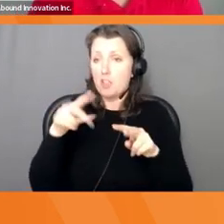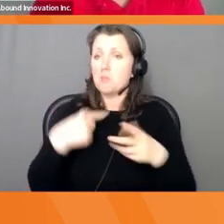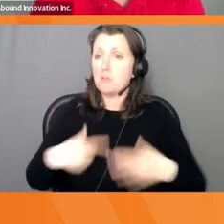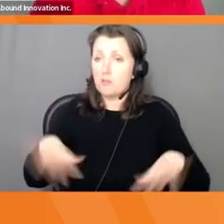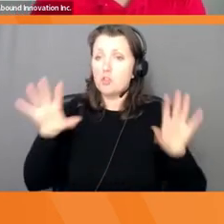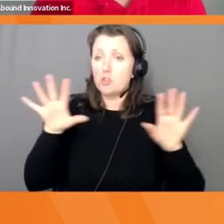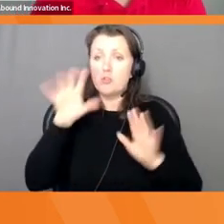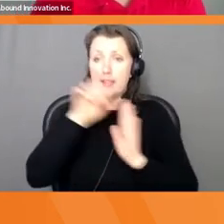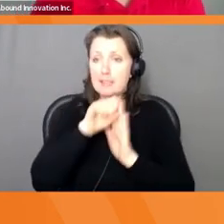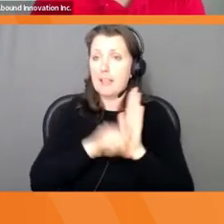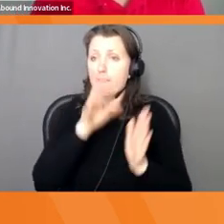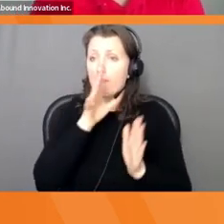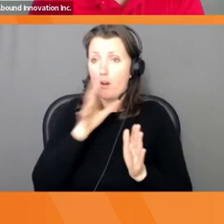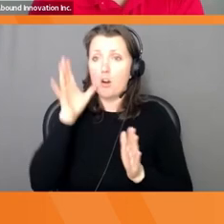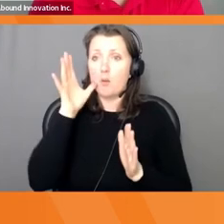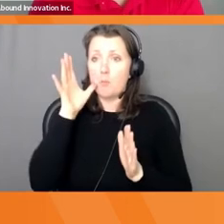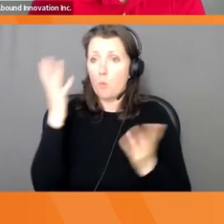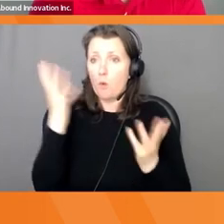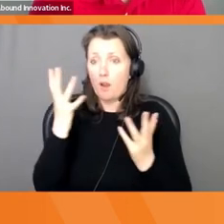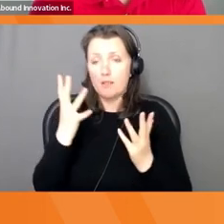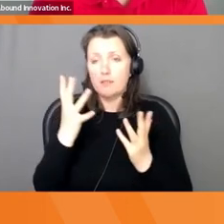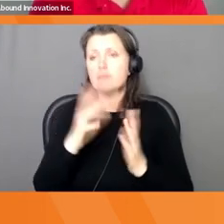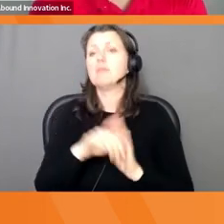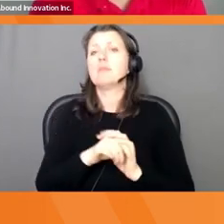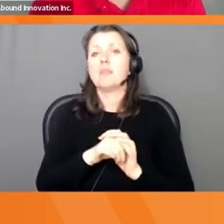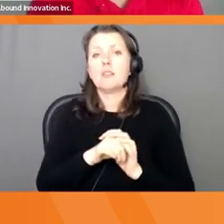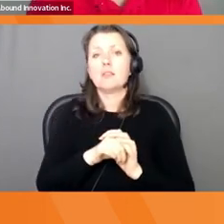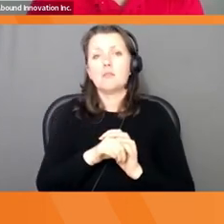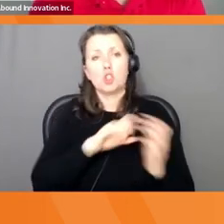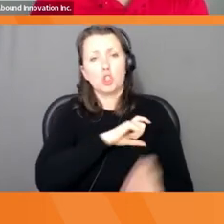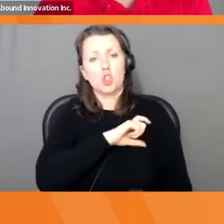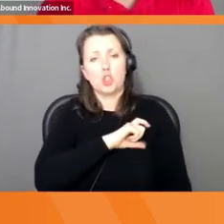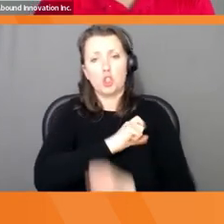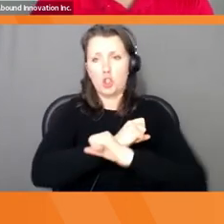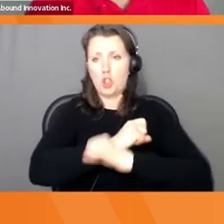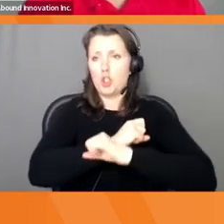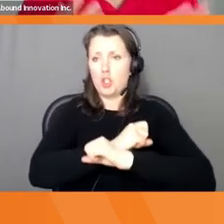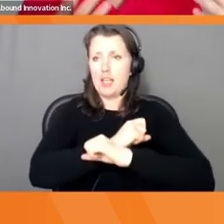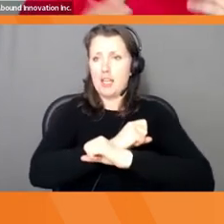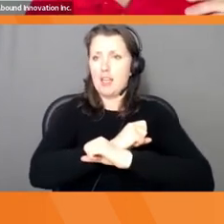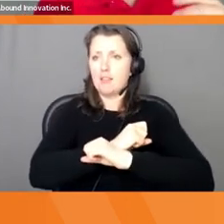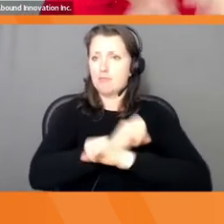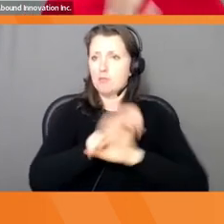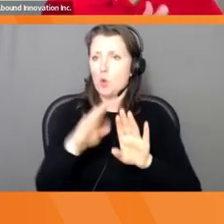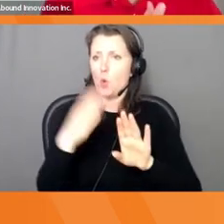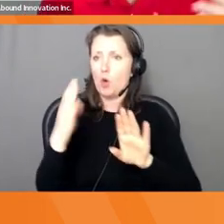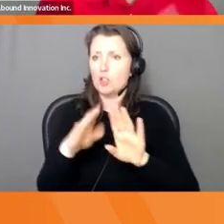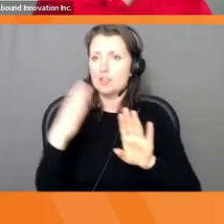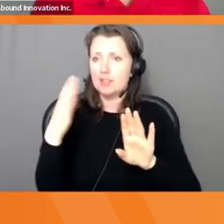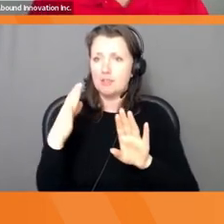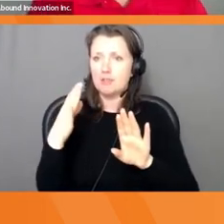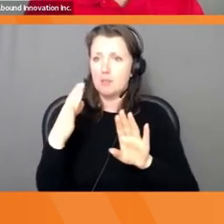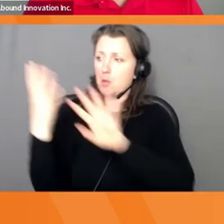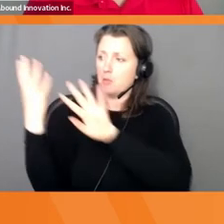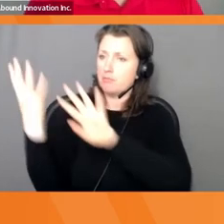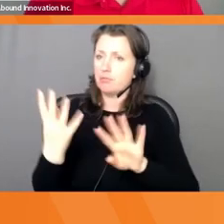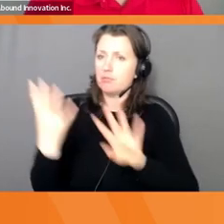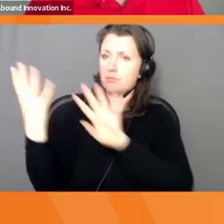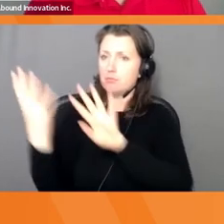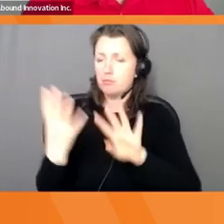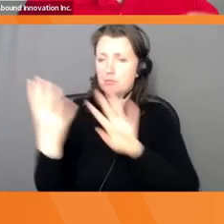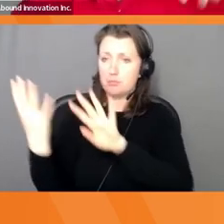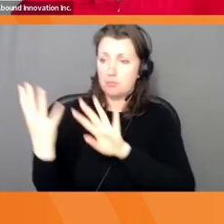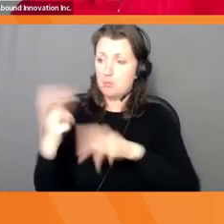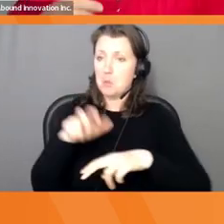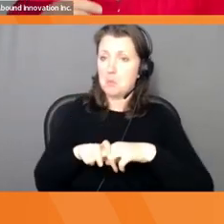watched people go through security doors. And it was actually pretty interesting. Yeah, I know. Sounds weird, right? But it was actually pretty interesting. Because what I noticed